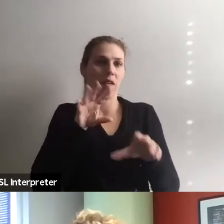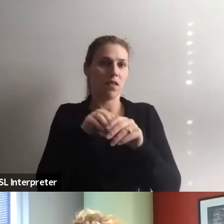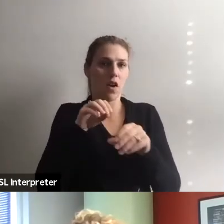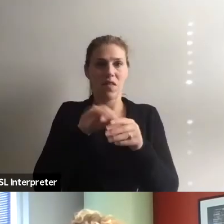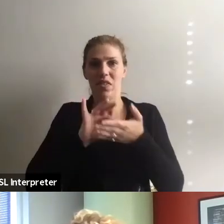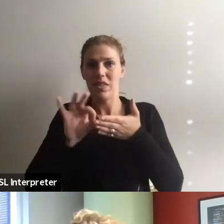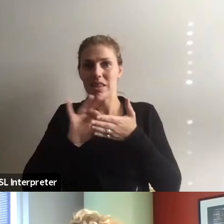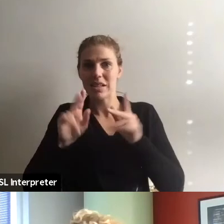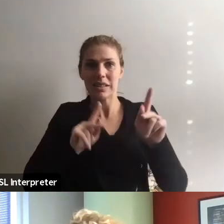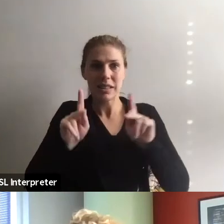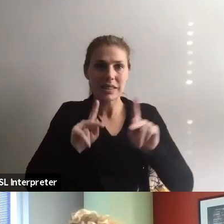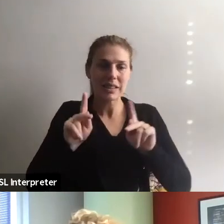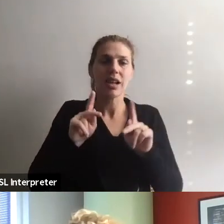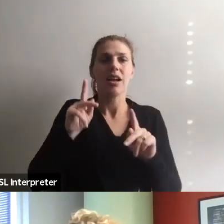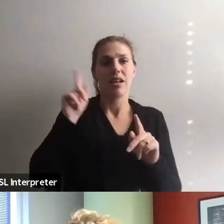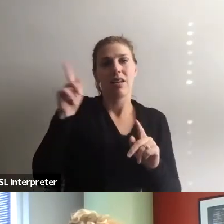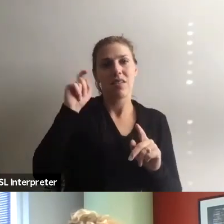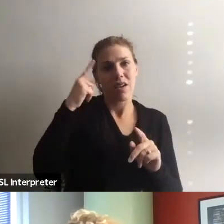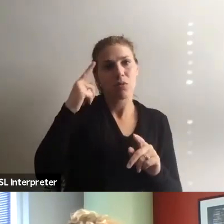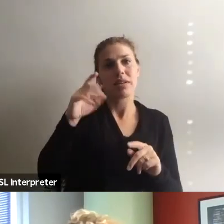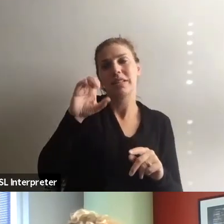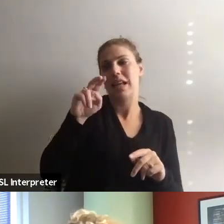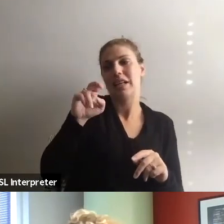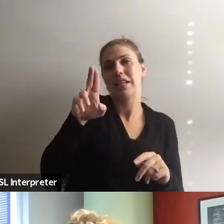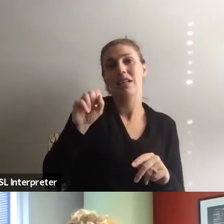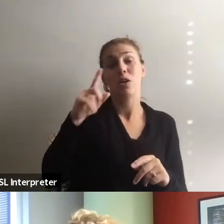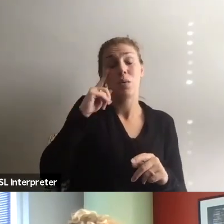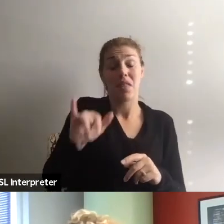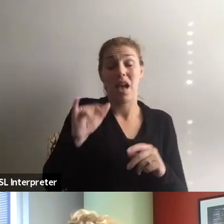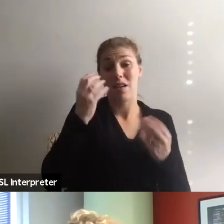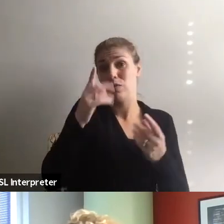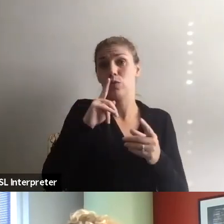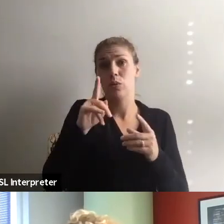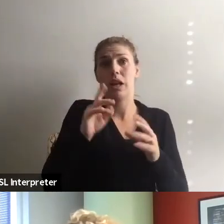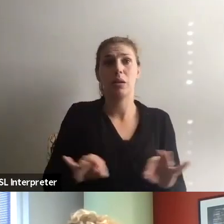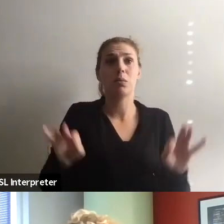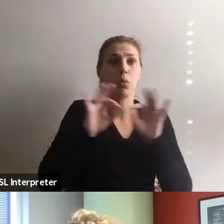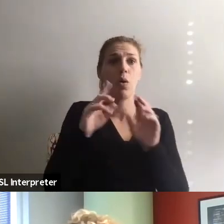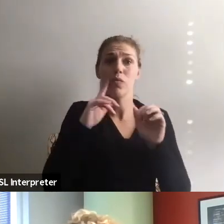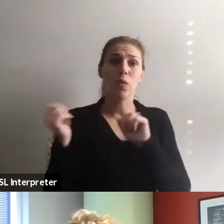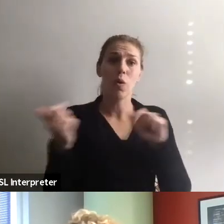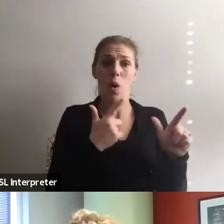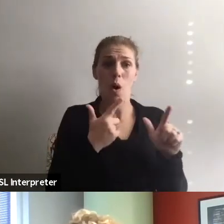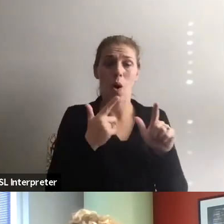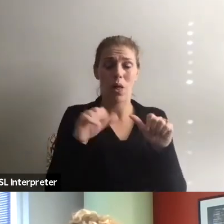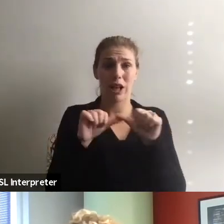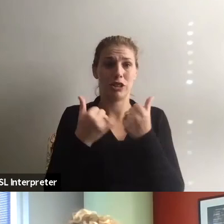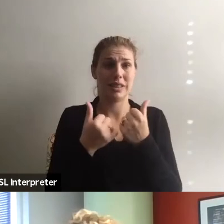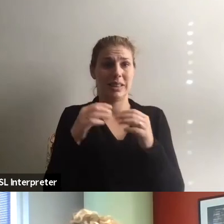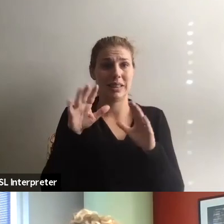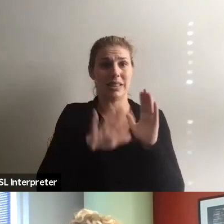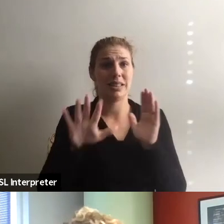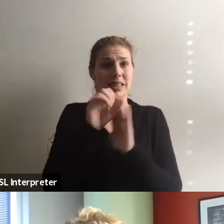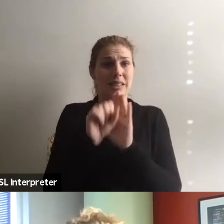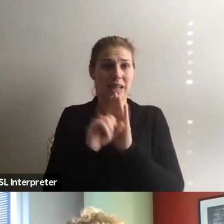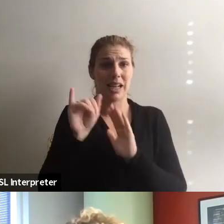census and providing that information because that is useful to all agencies throughout the state. And